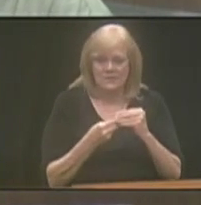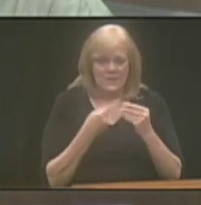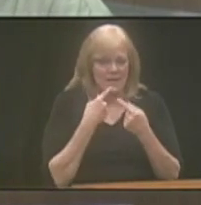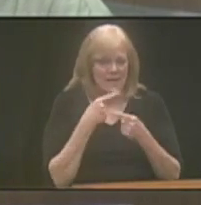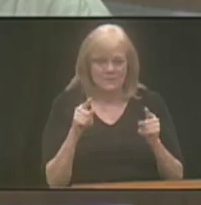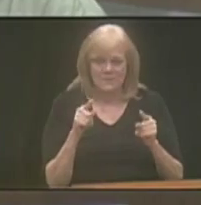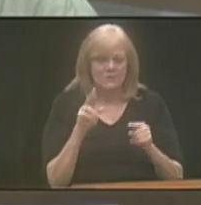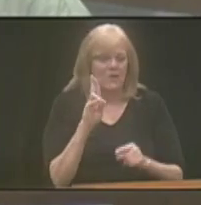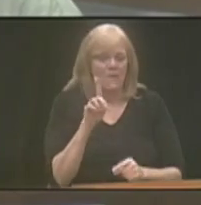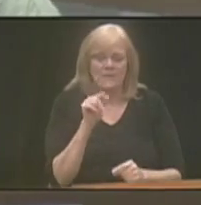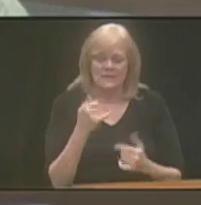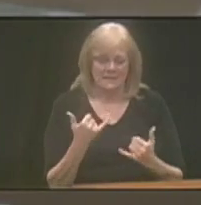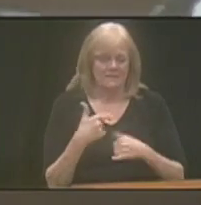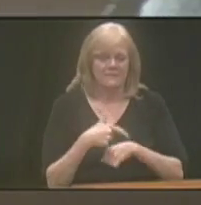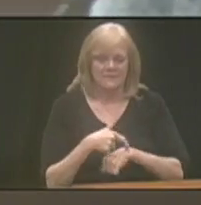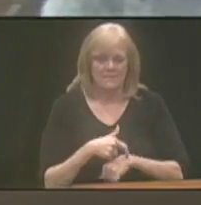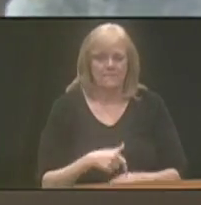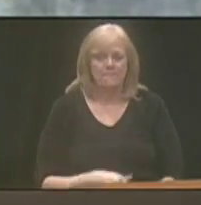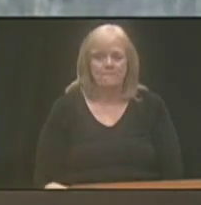announcements at this time.